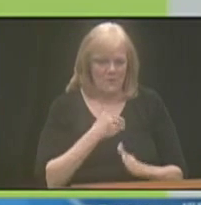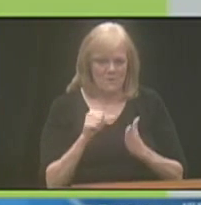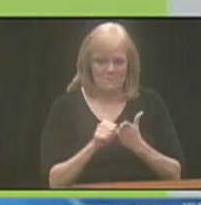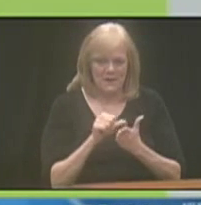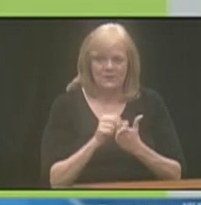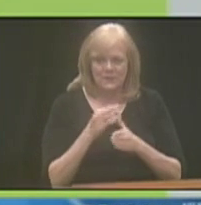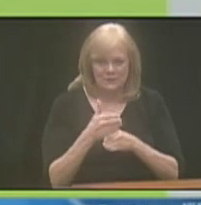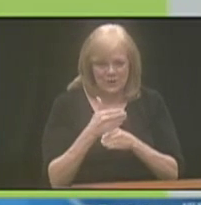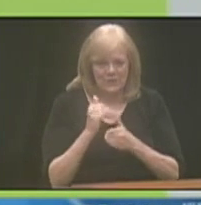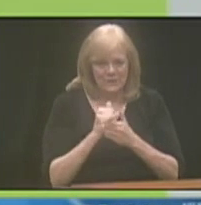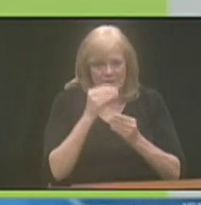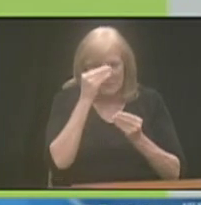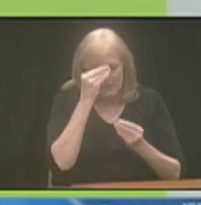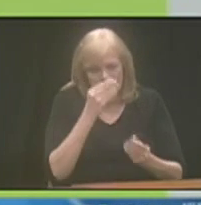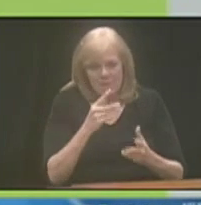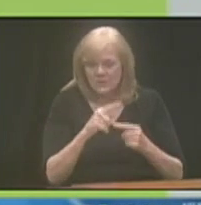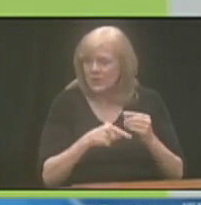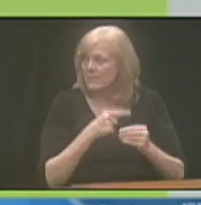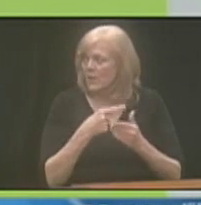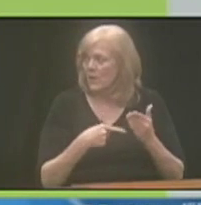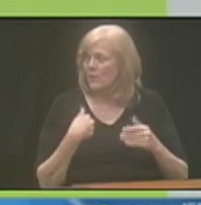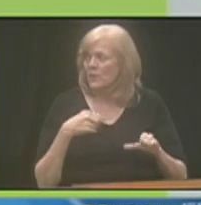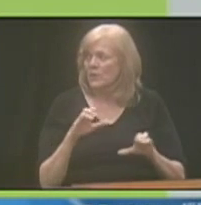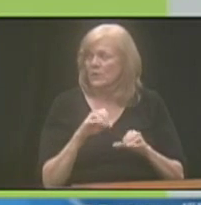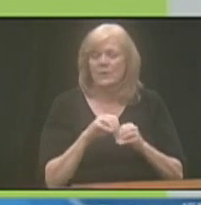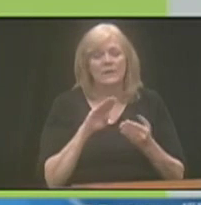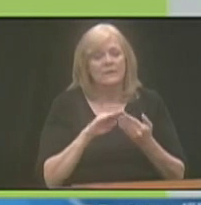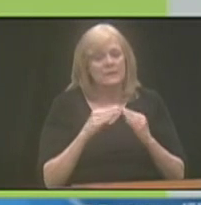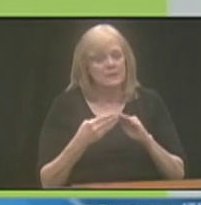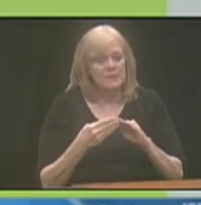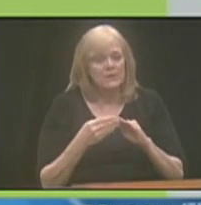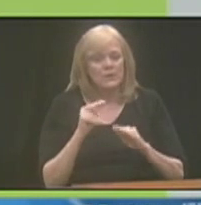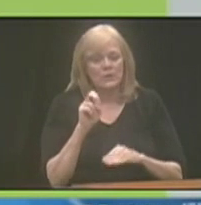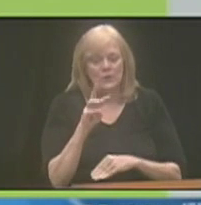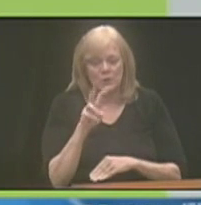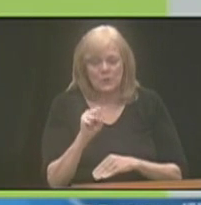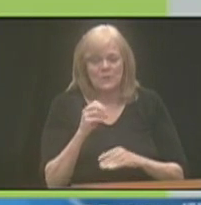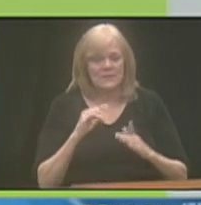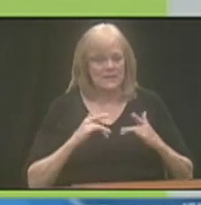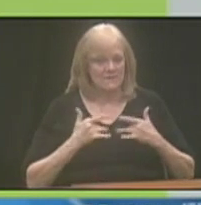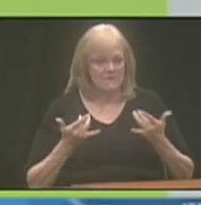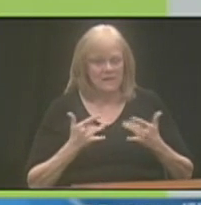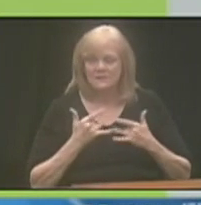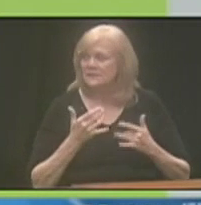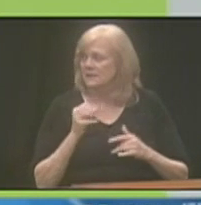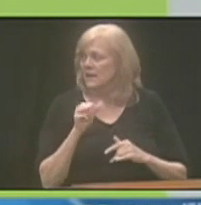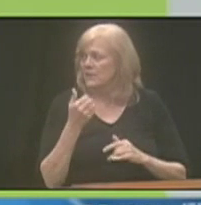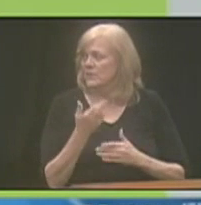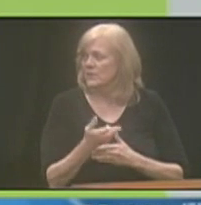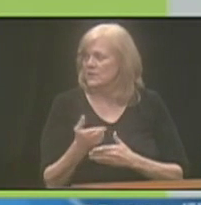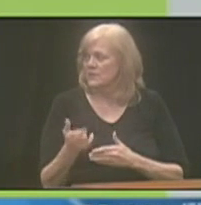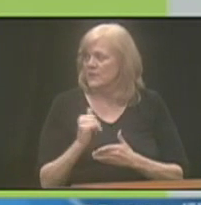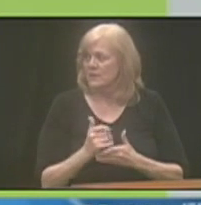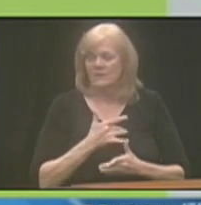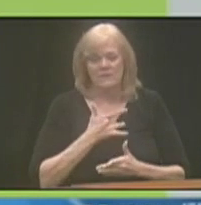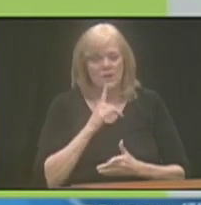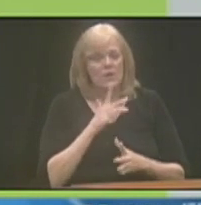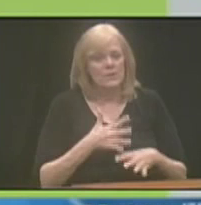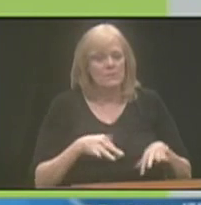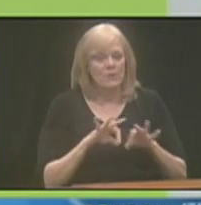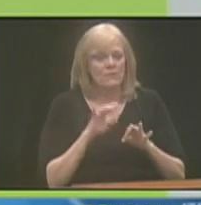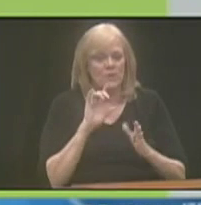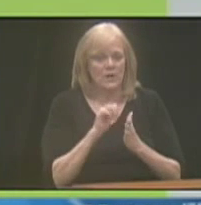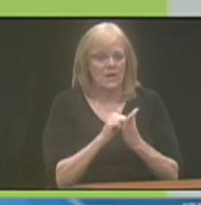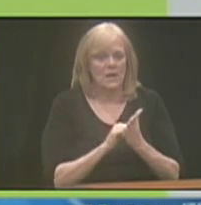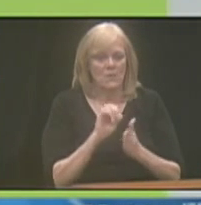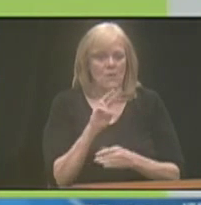It, again, shares information about what we're doing in the community, news and events, and other just resources that we feel are important for